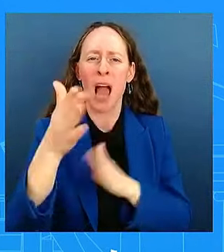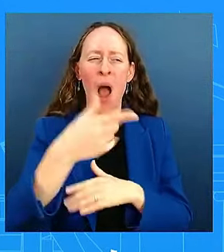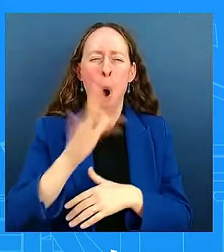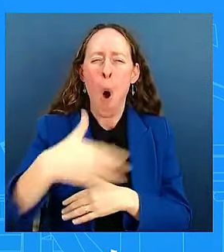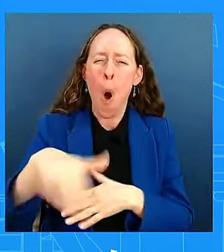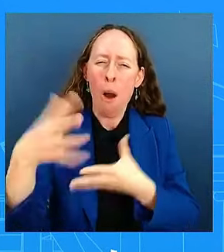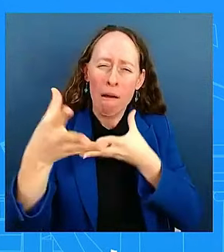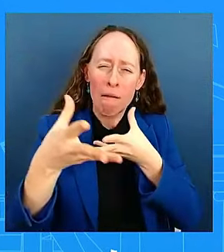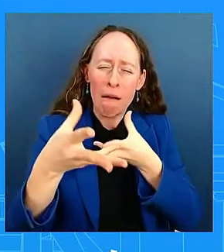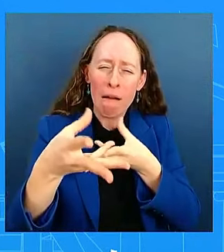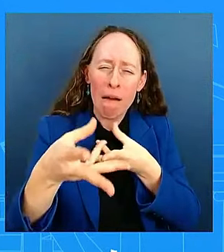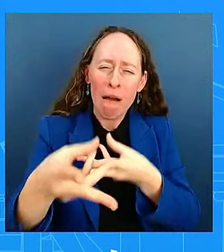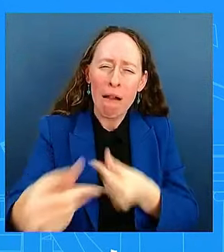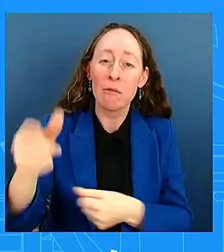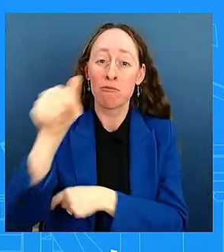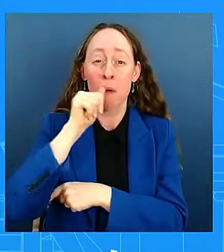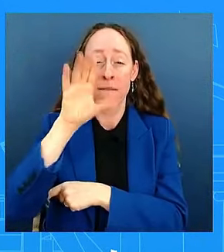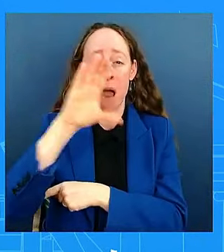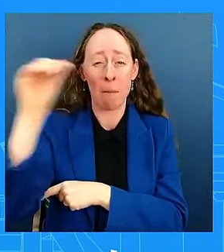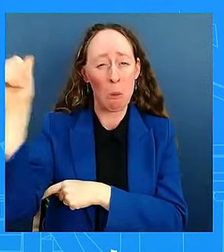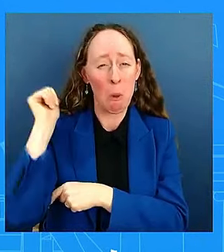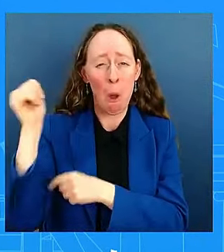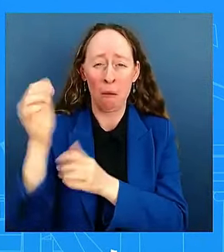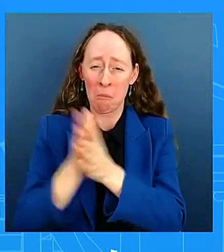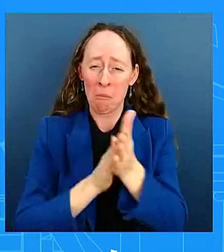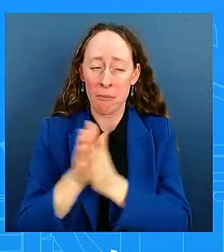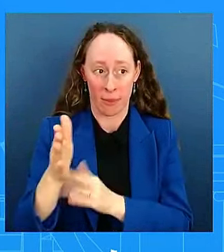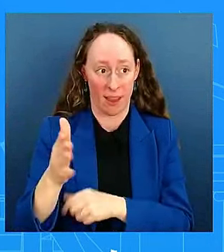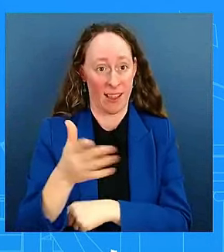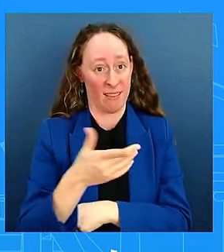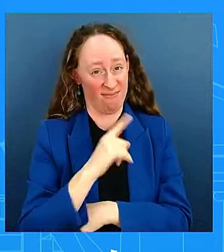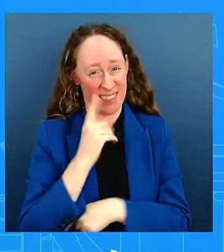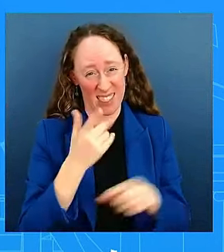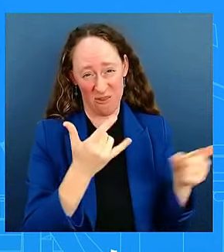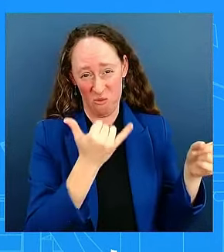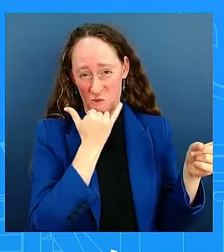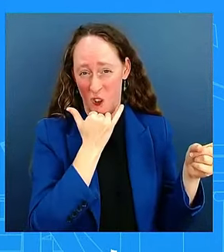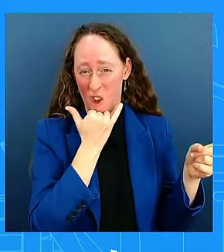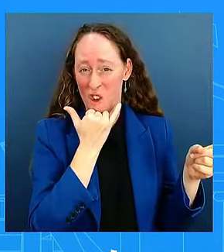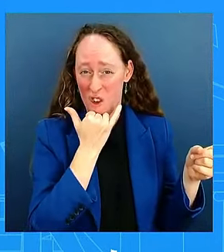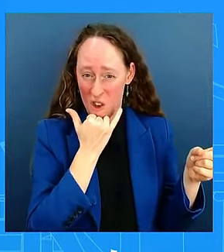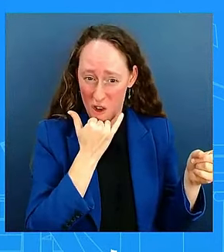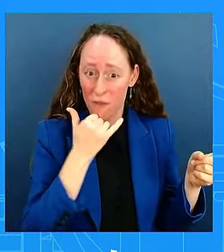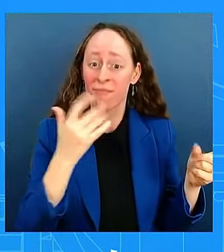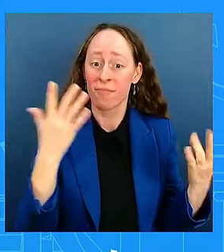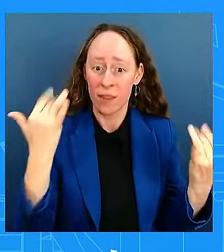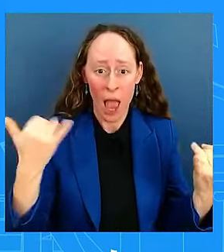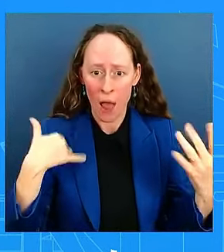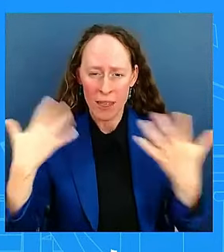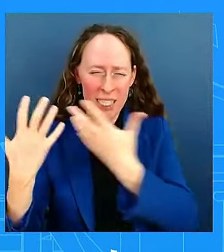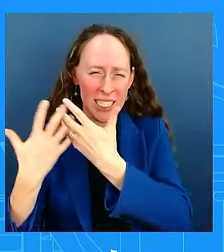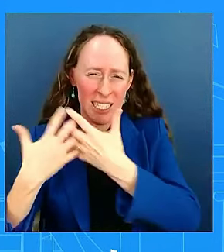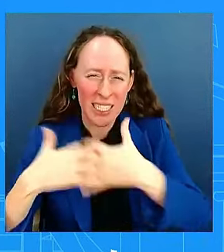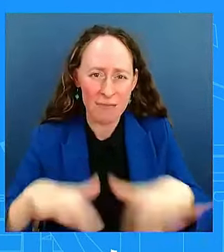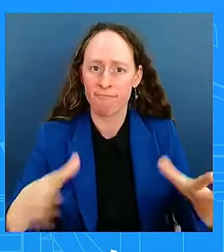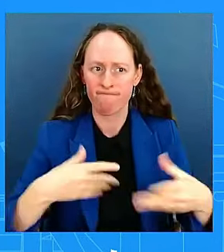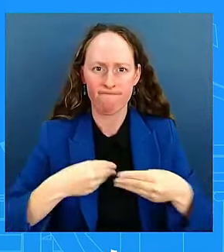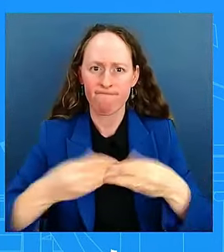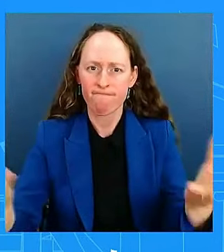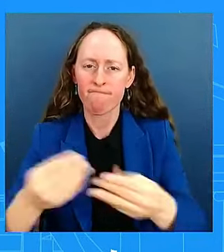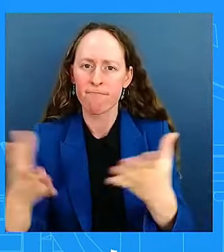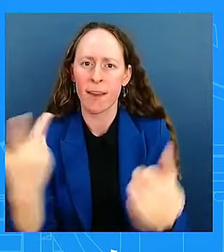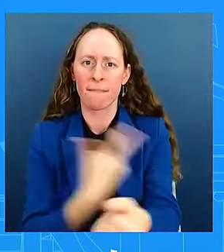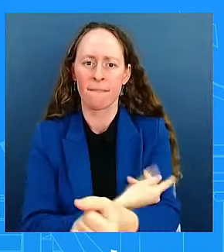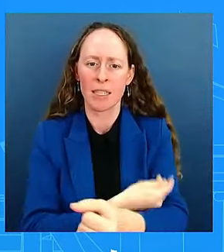wrong — vaccinated the nation and got immediate economic relief to people in need. When I came to office, determined to end trickle-down